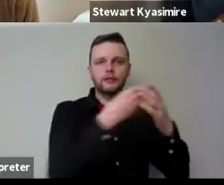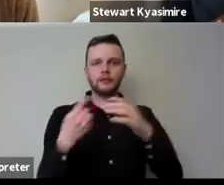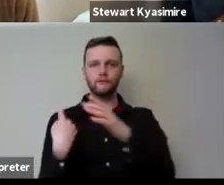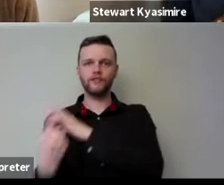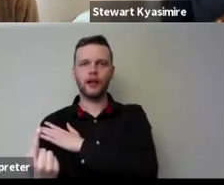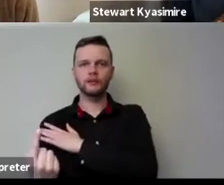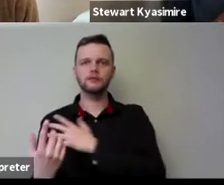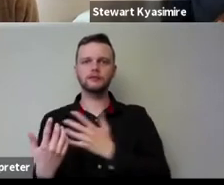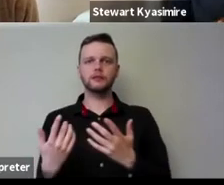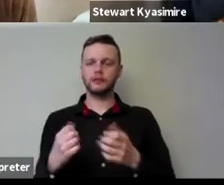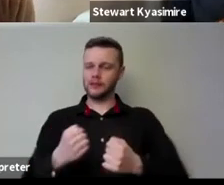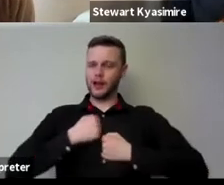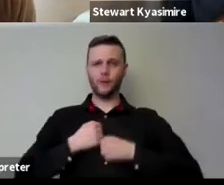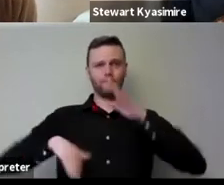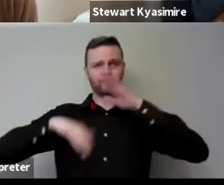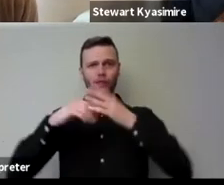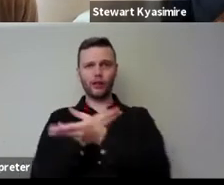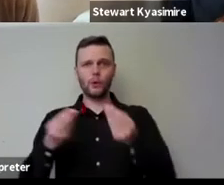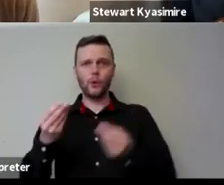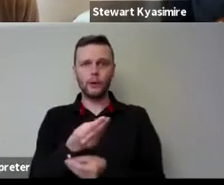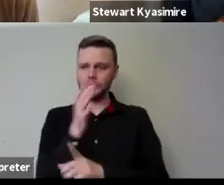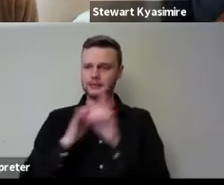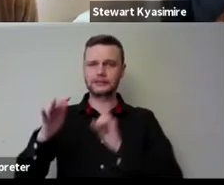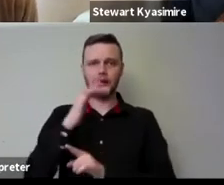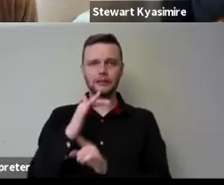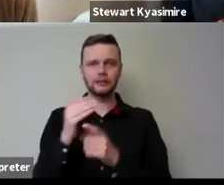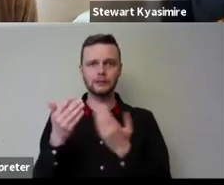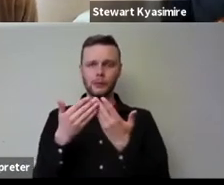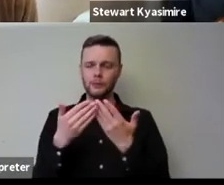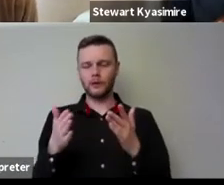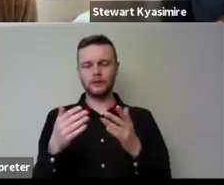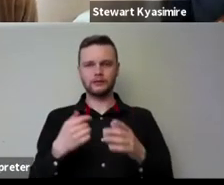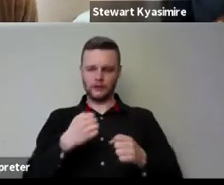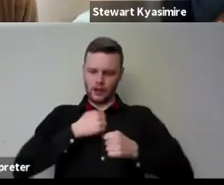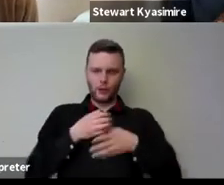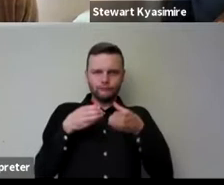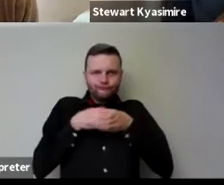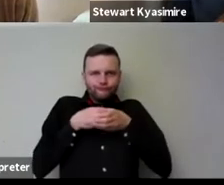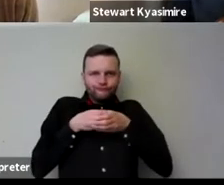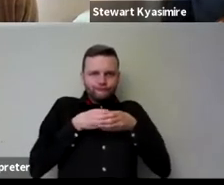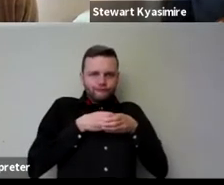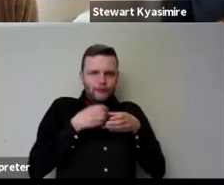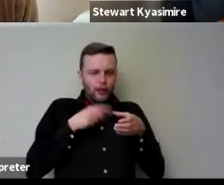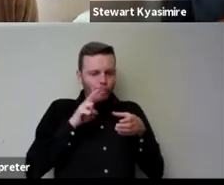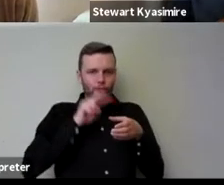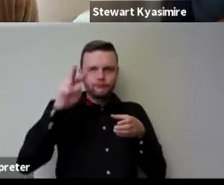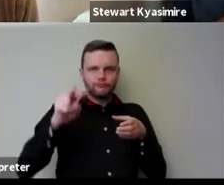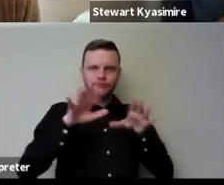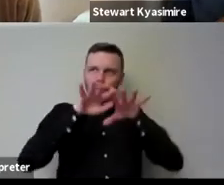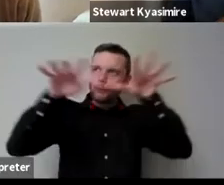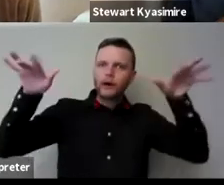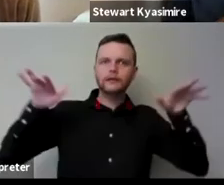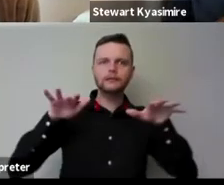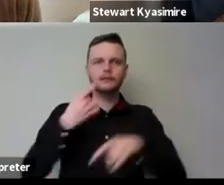entire economy and society so more of that more of looking beyond our own little internecine battles and